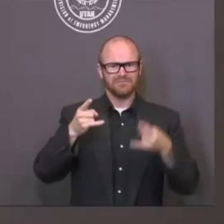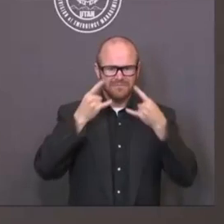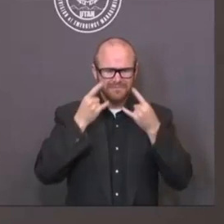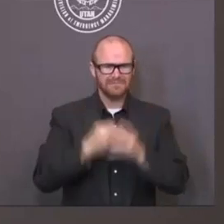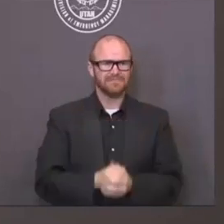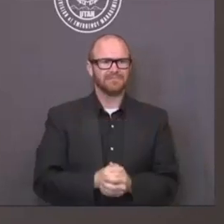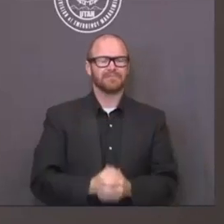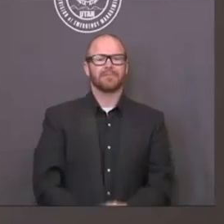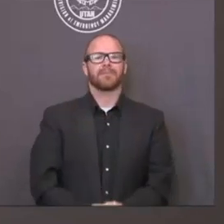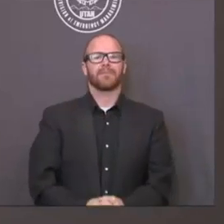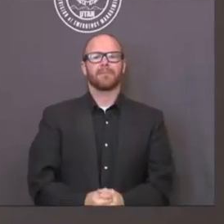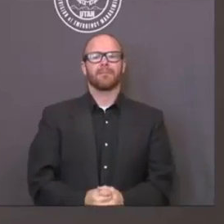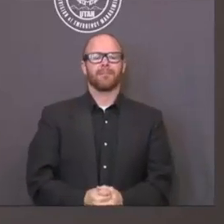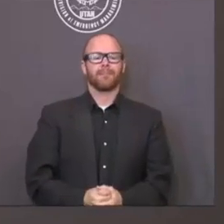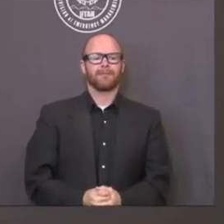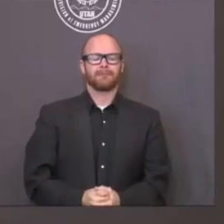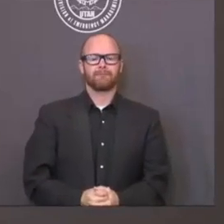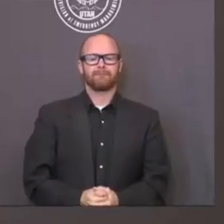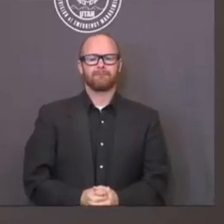Next question.